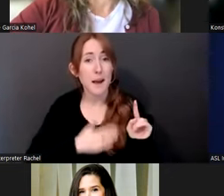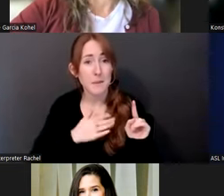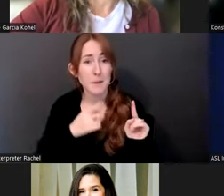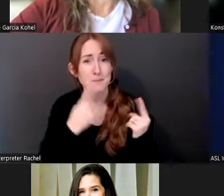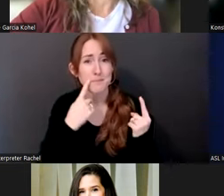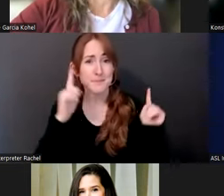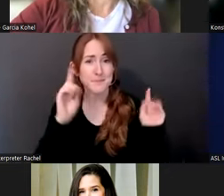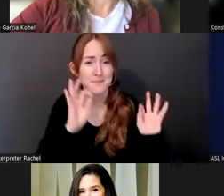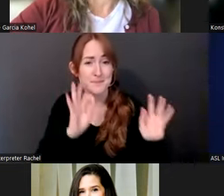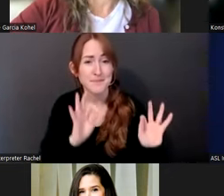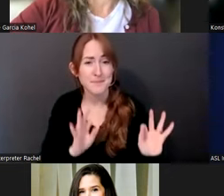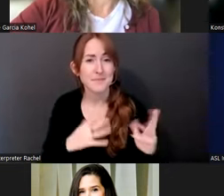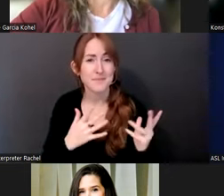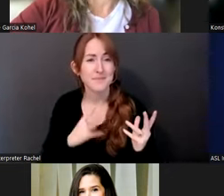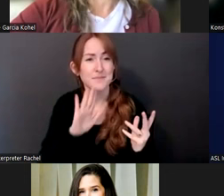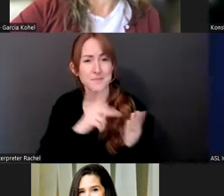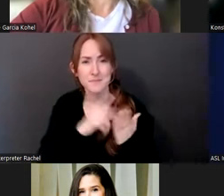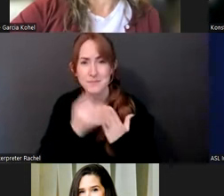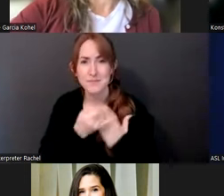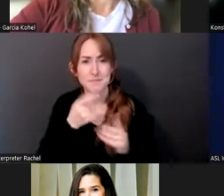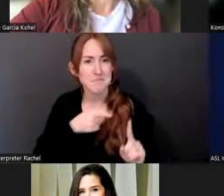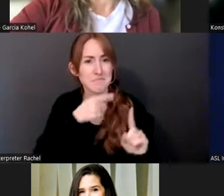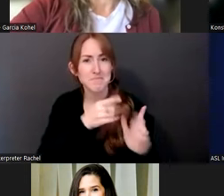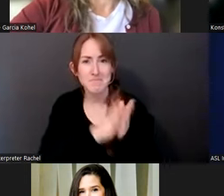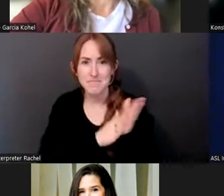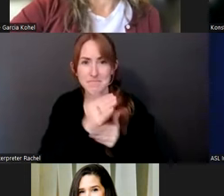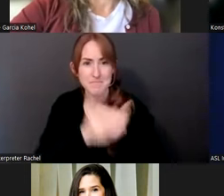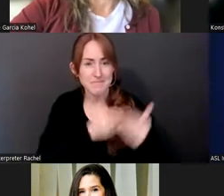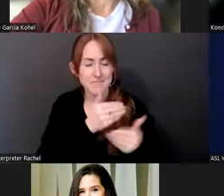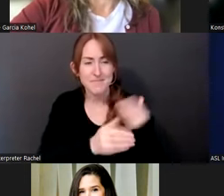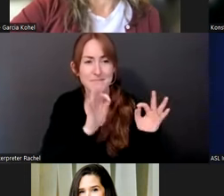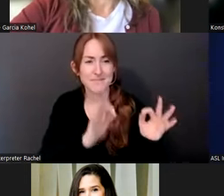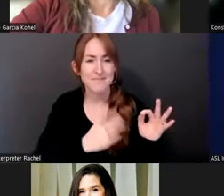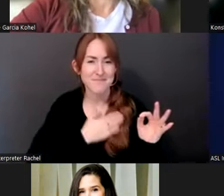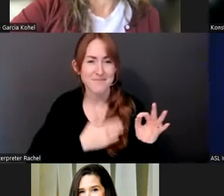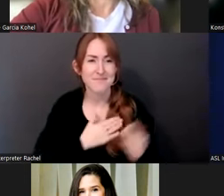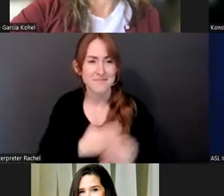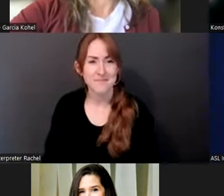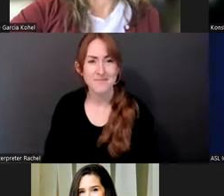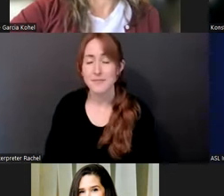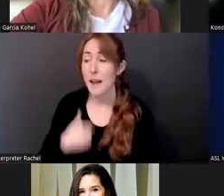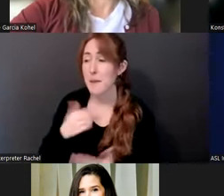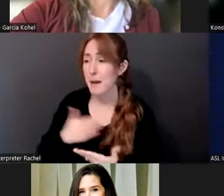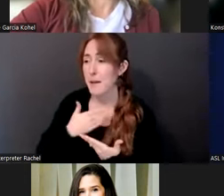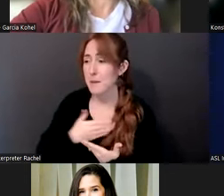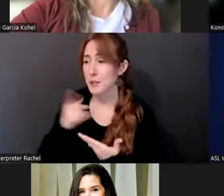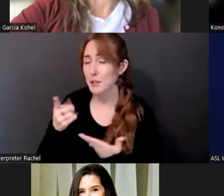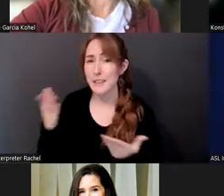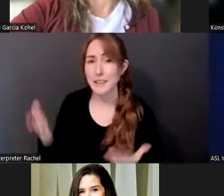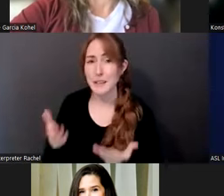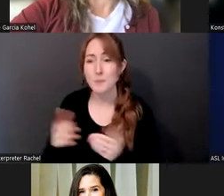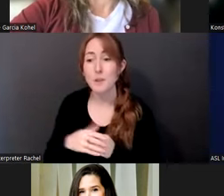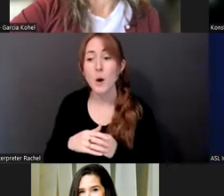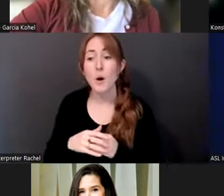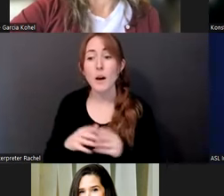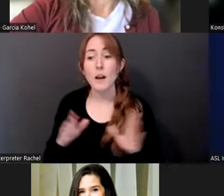trajectory and your projects, because these are really great. Grateful you're here. Well, as we're starting